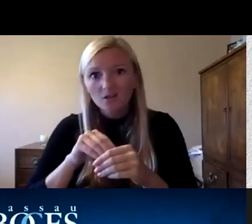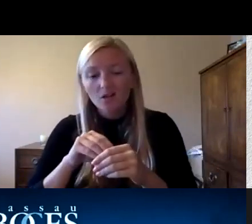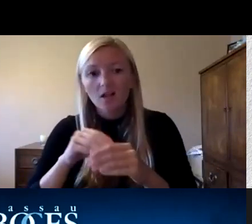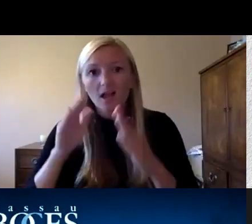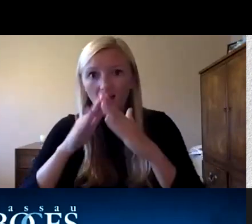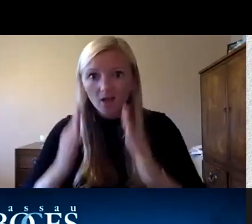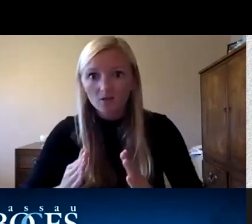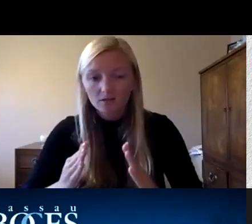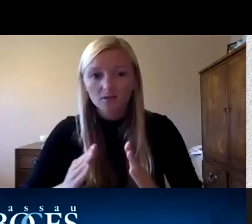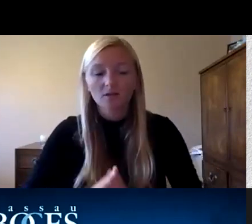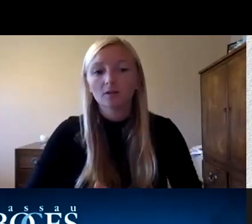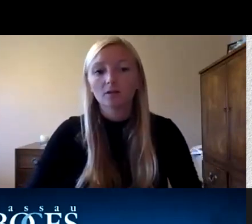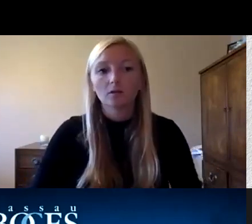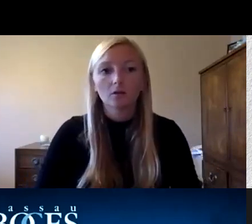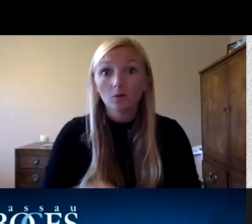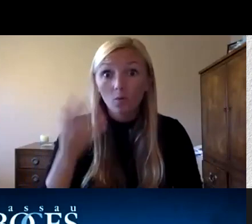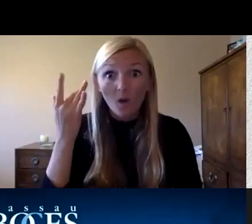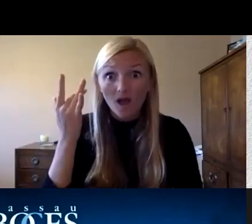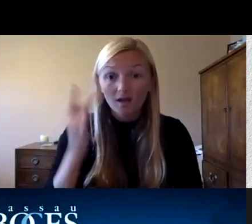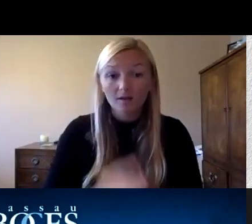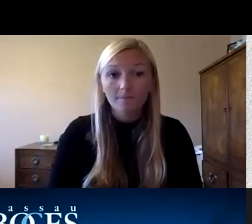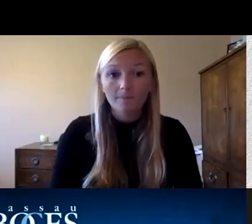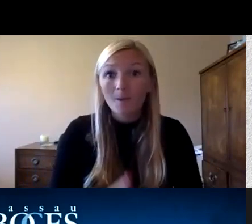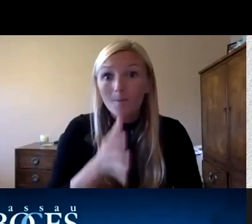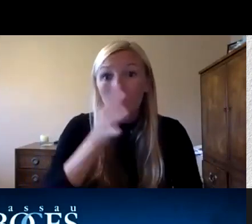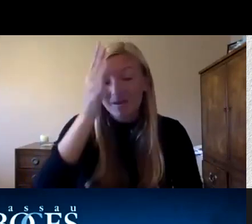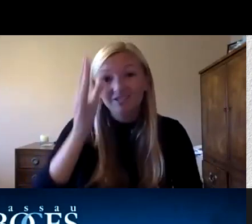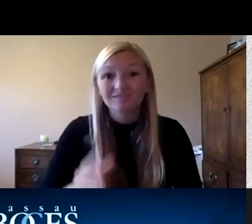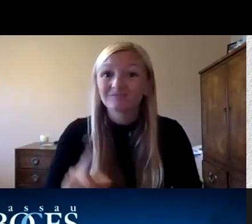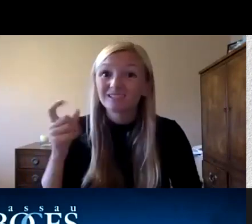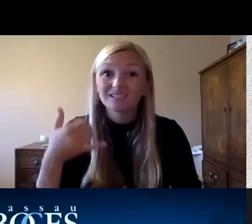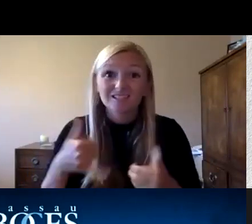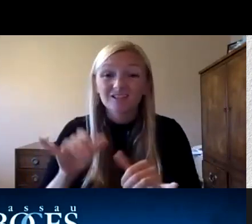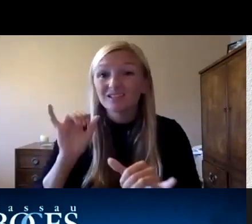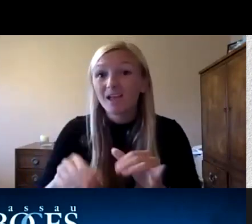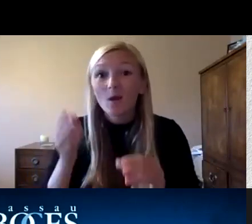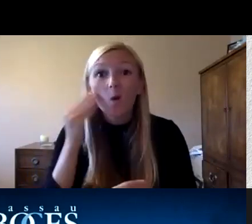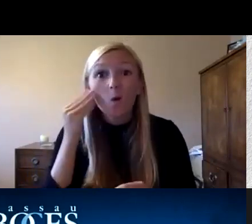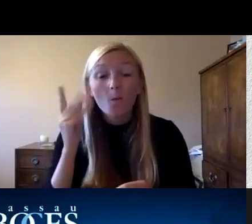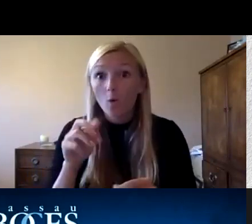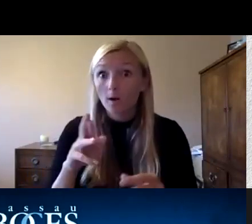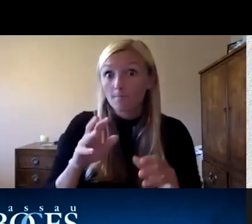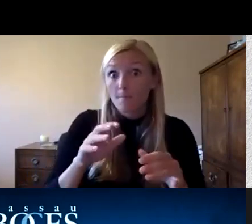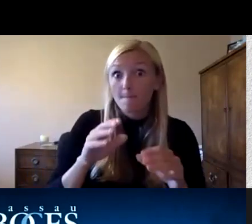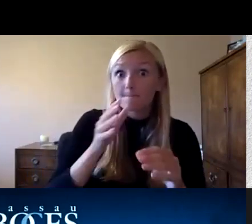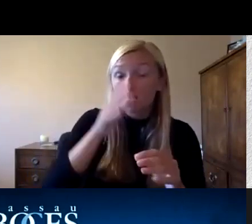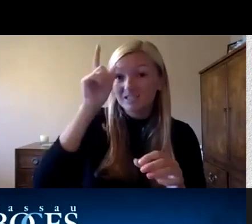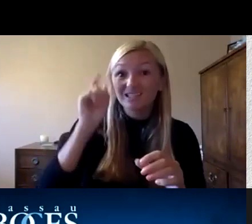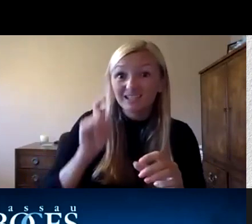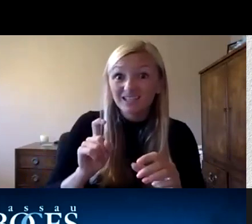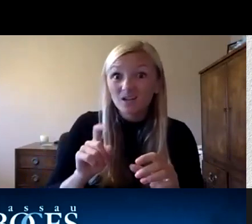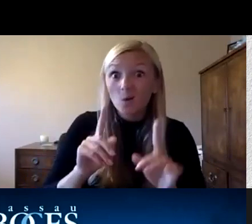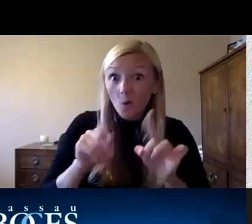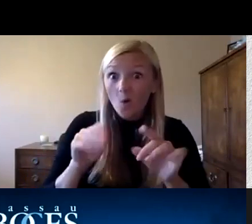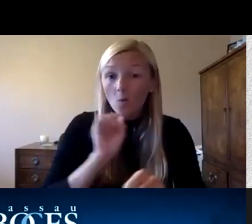and multi-use housing spaces why because parents are still having to stay at home or parents are still having to go to work and they need alternate